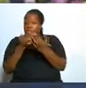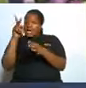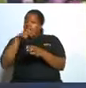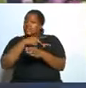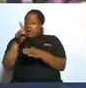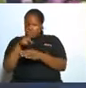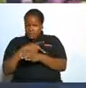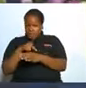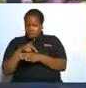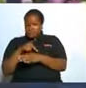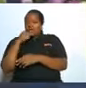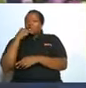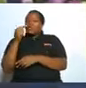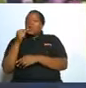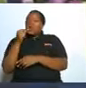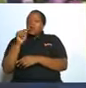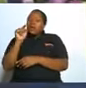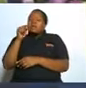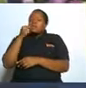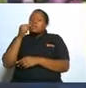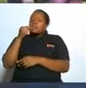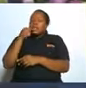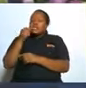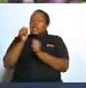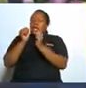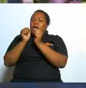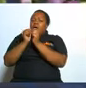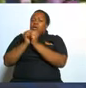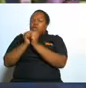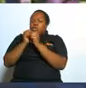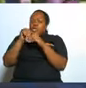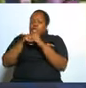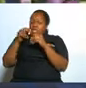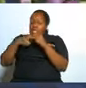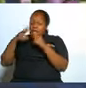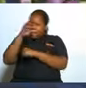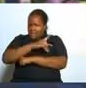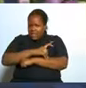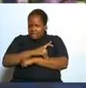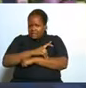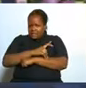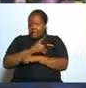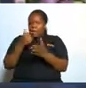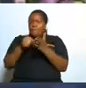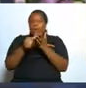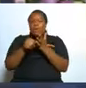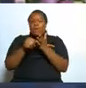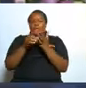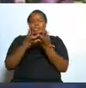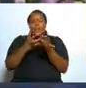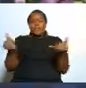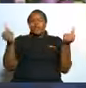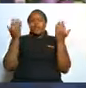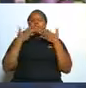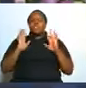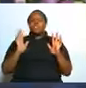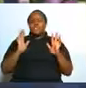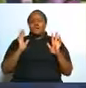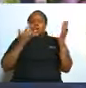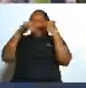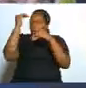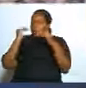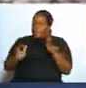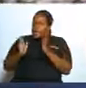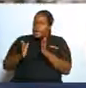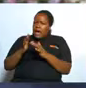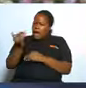just within seven days sleeping disorder was gone and the professor asked